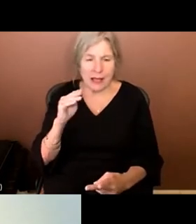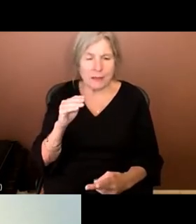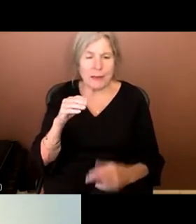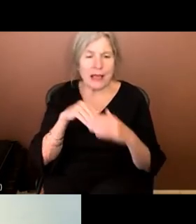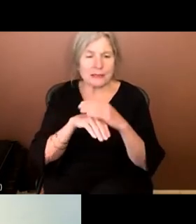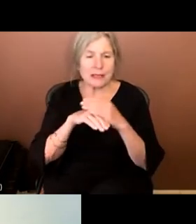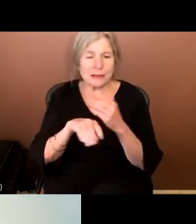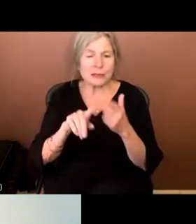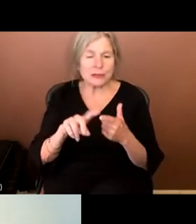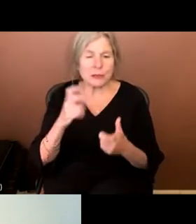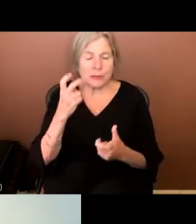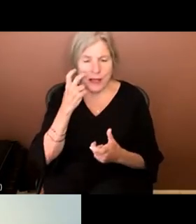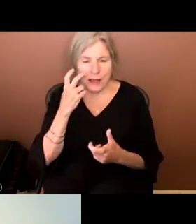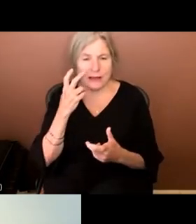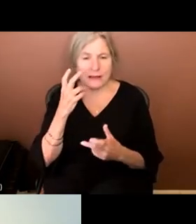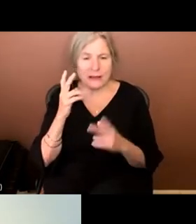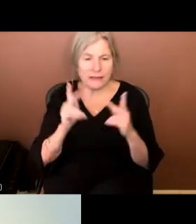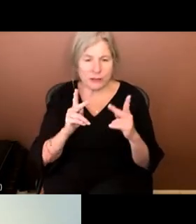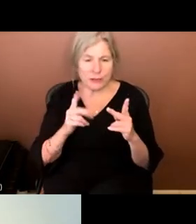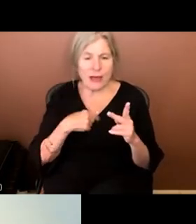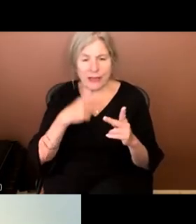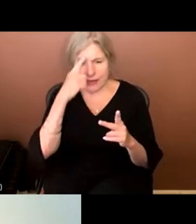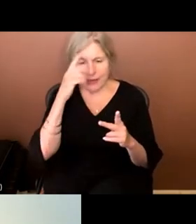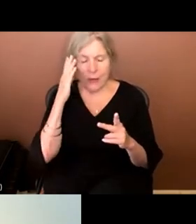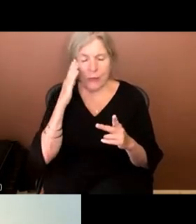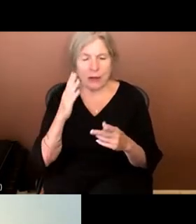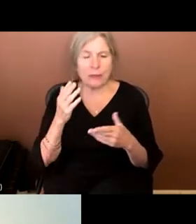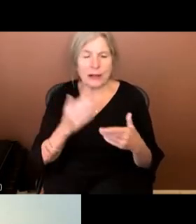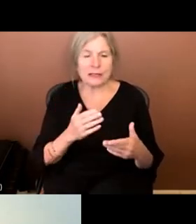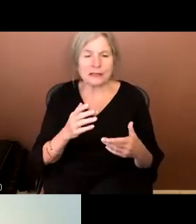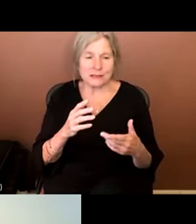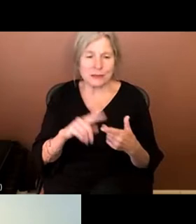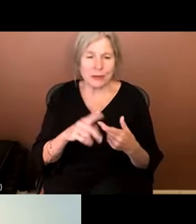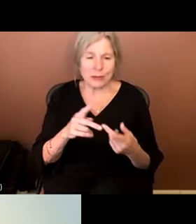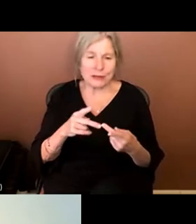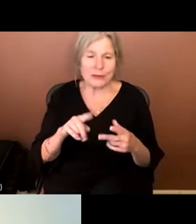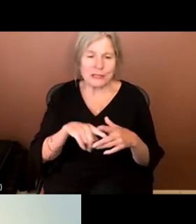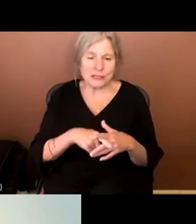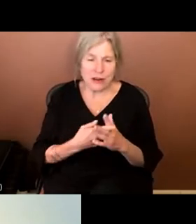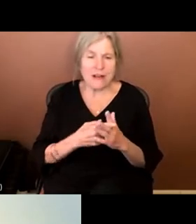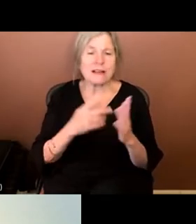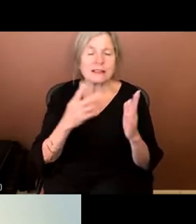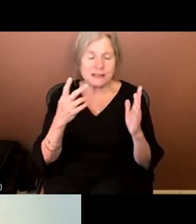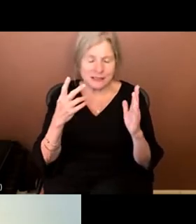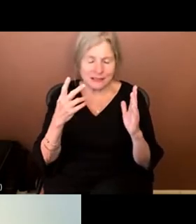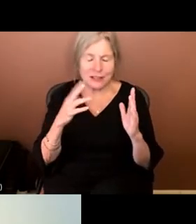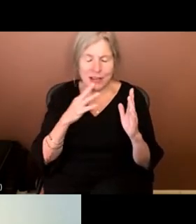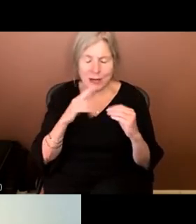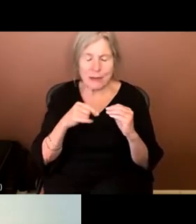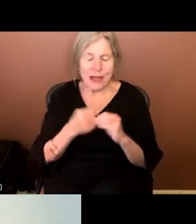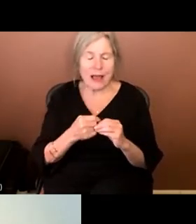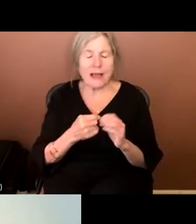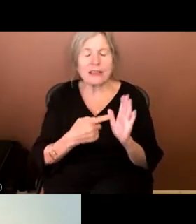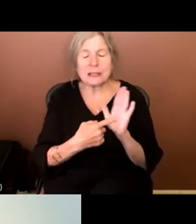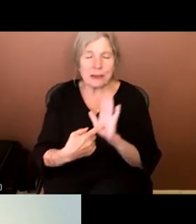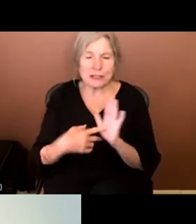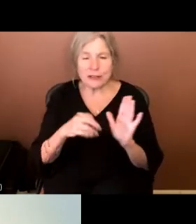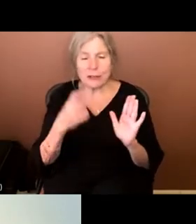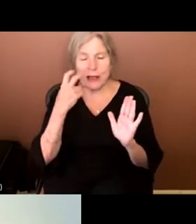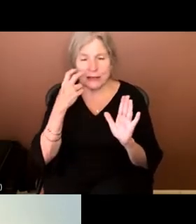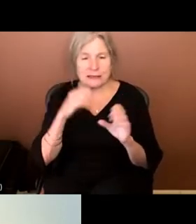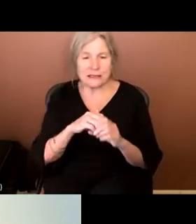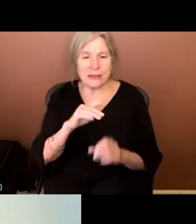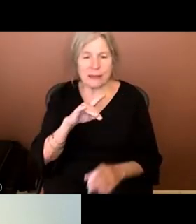blind individuals, and I think that that will bring us into a space where we can start talking about the depiction of blindness within that medium. So we're going to start with,